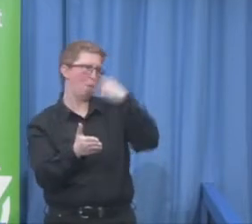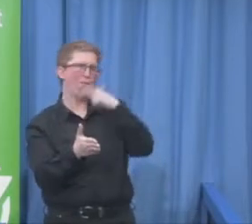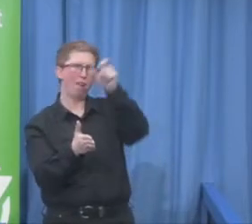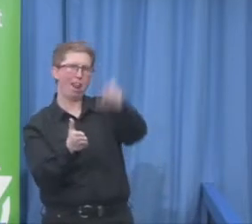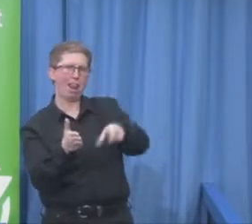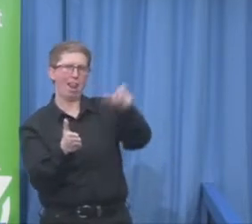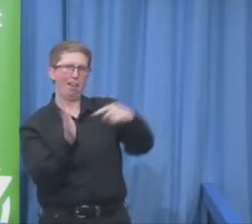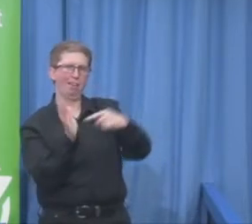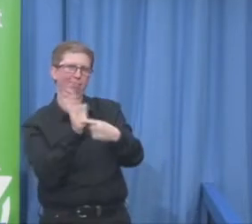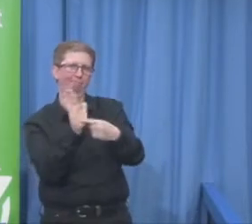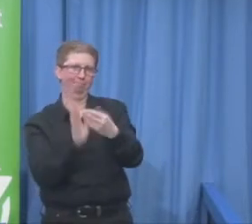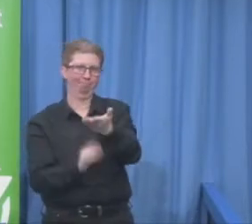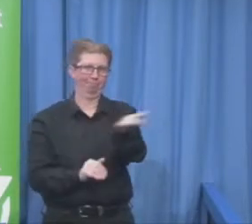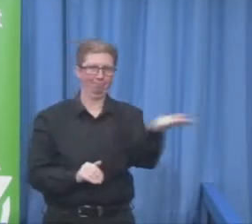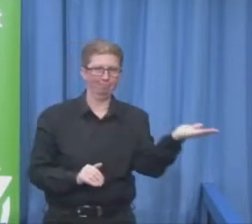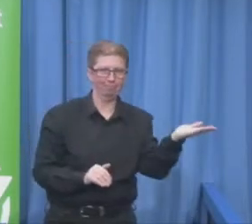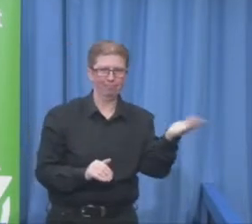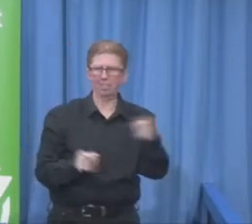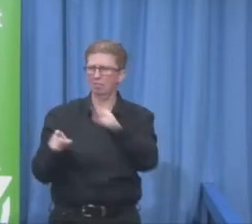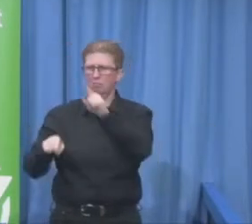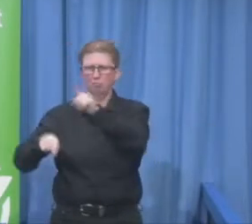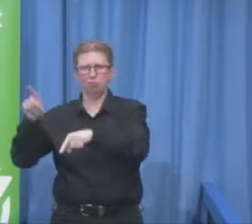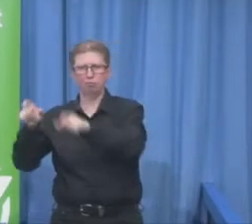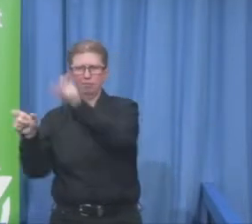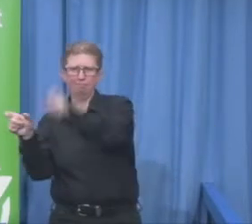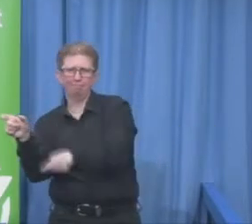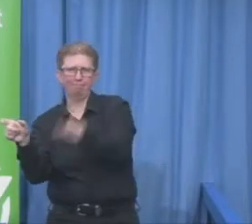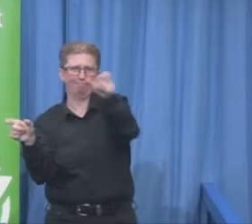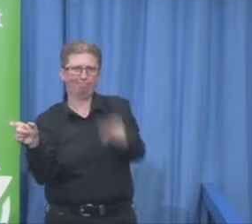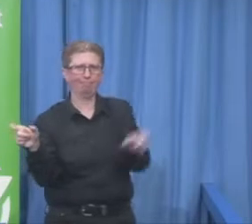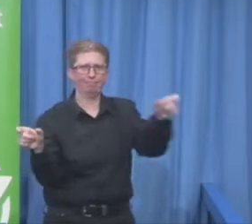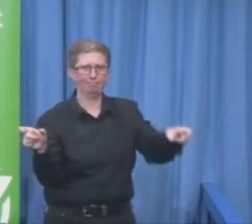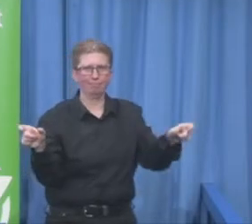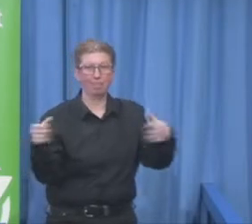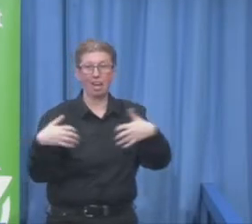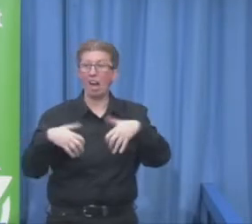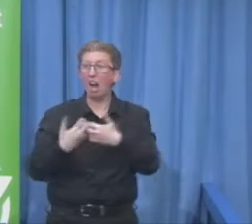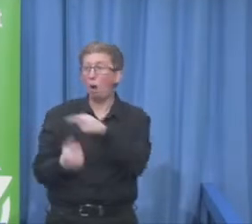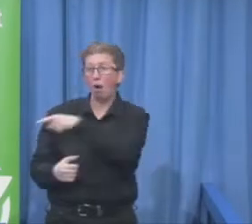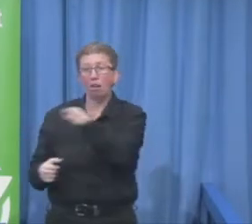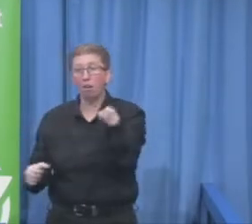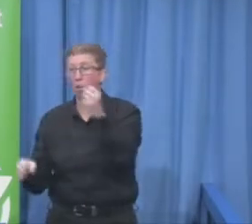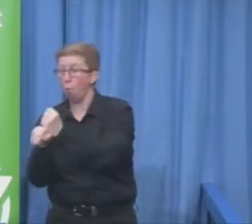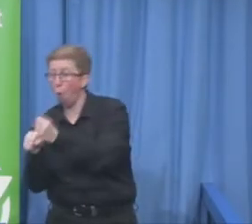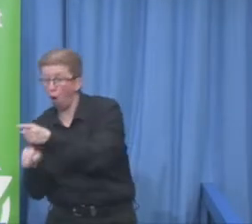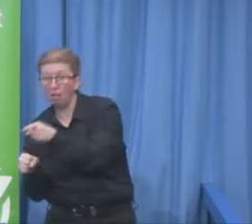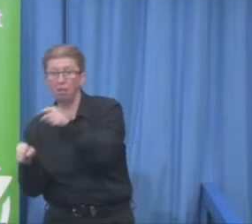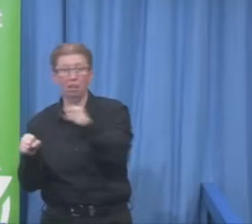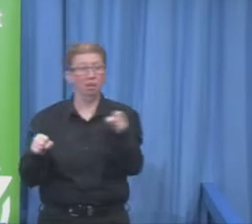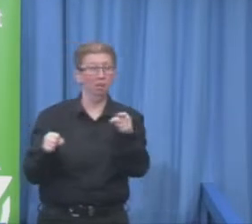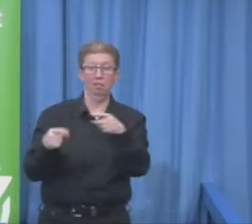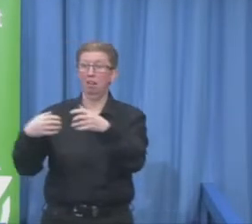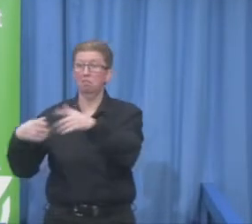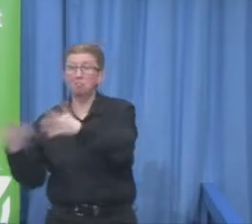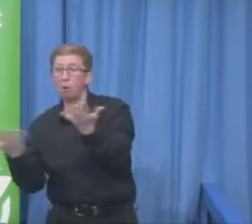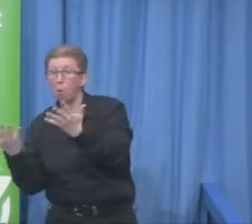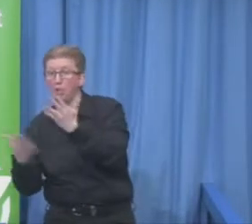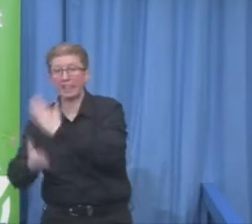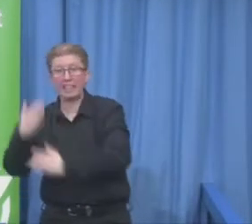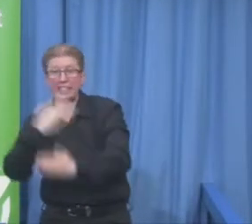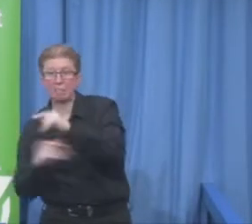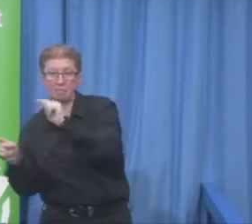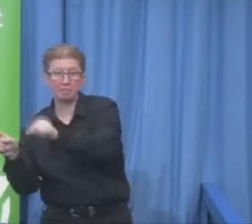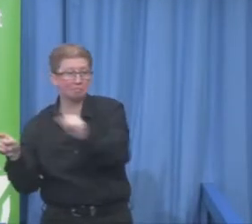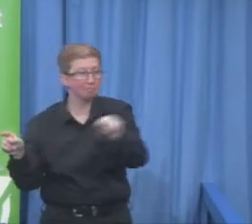photographers working with the person with disability over three to five days of shooting. And I saw you